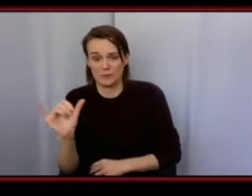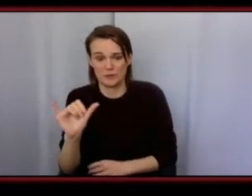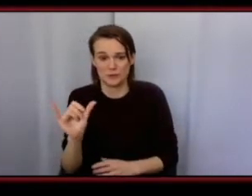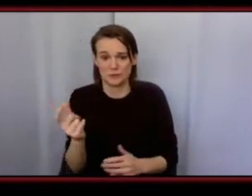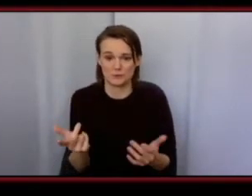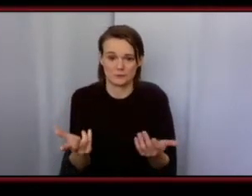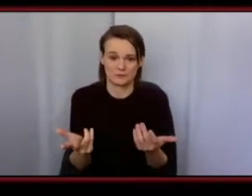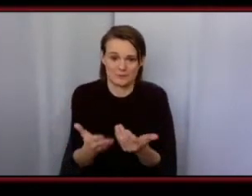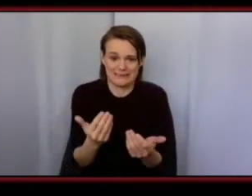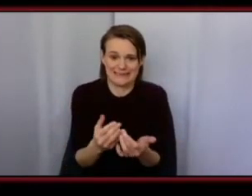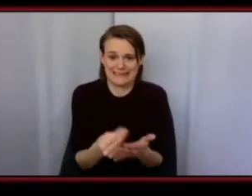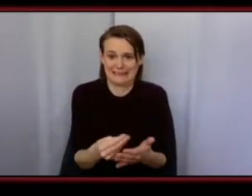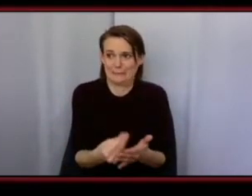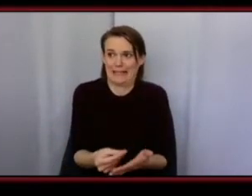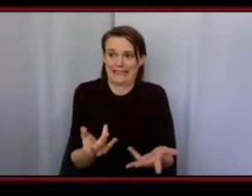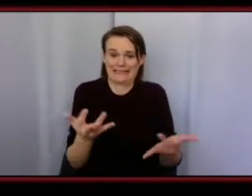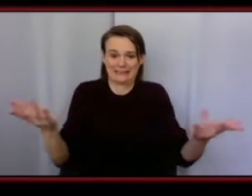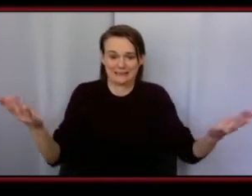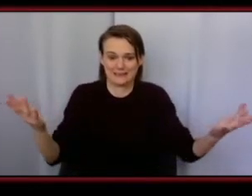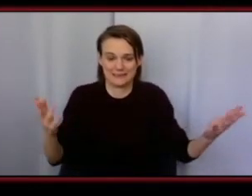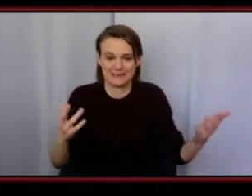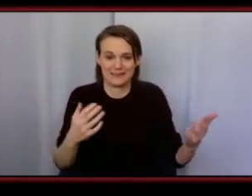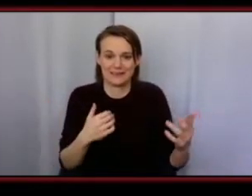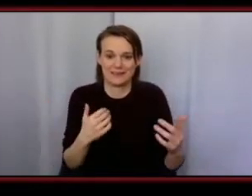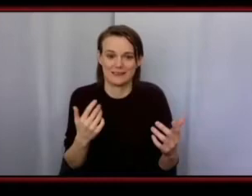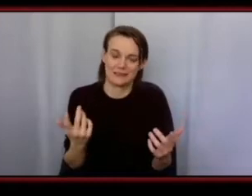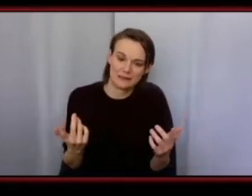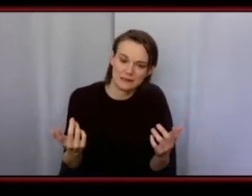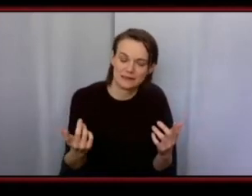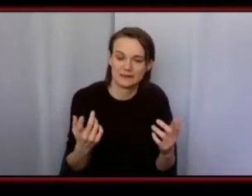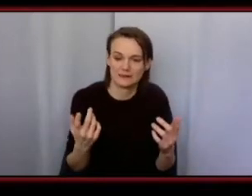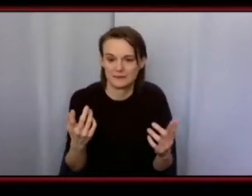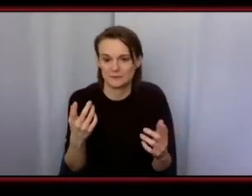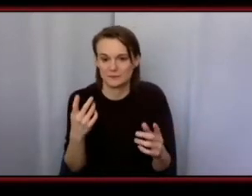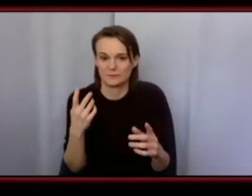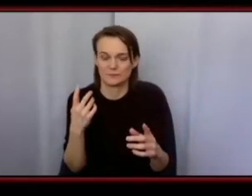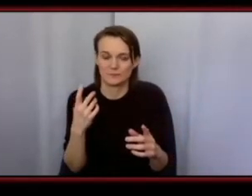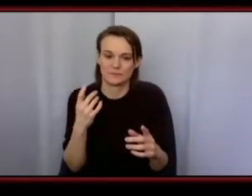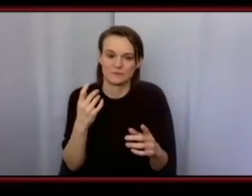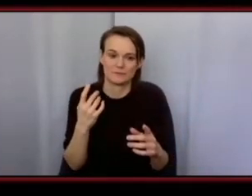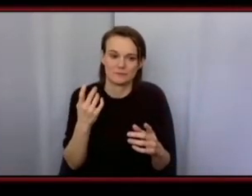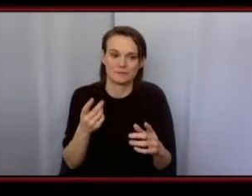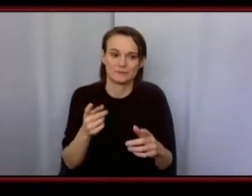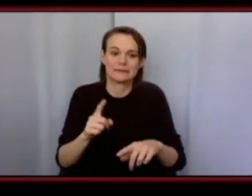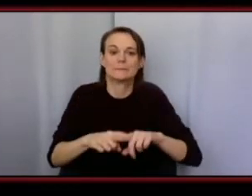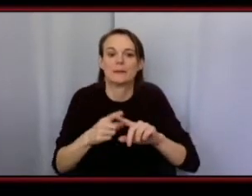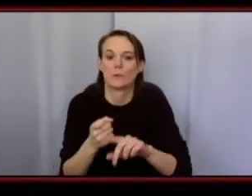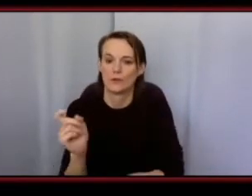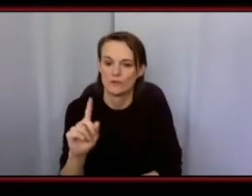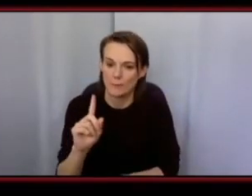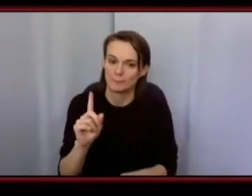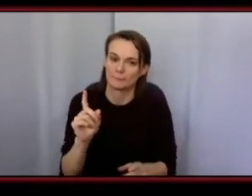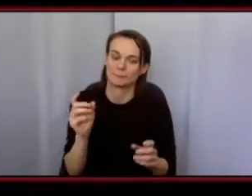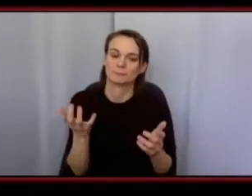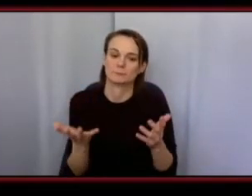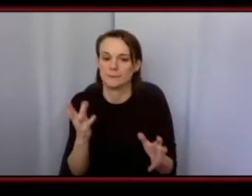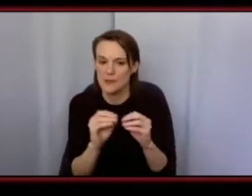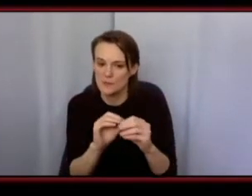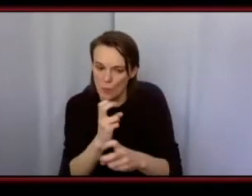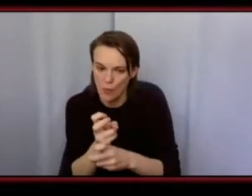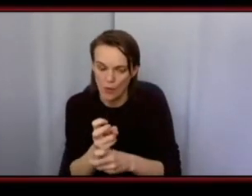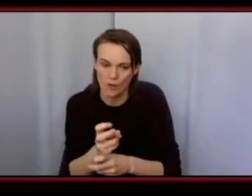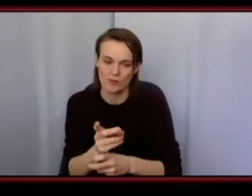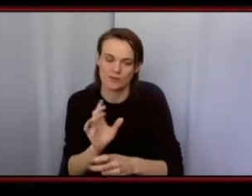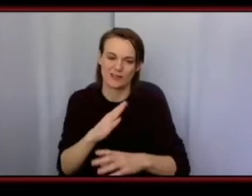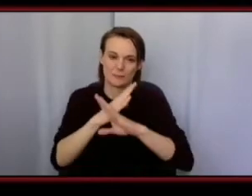it's pretty easy to get it it's just coming from certain circumstances is is it's harder so you know what i mean so i find that's that's